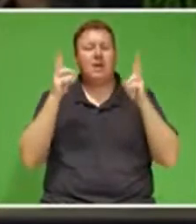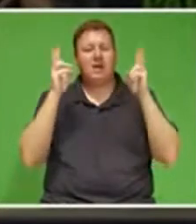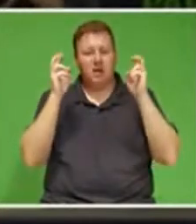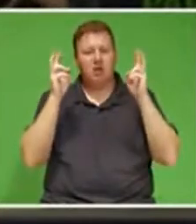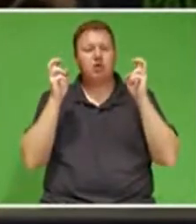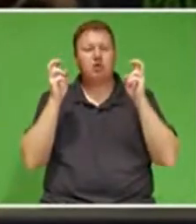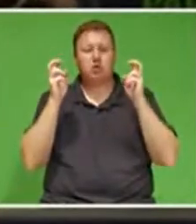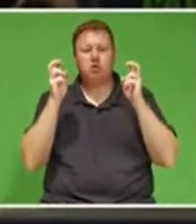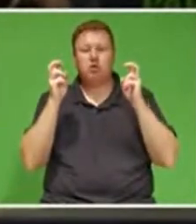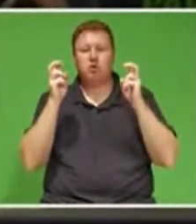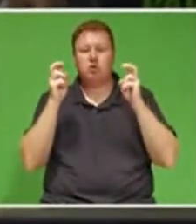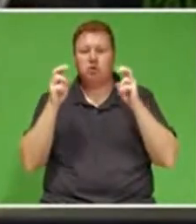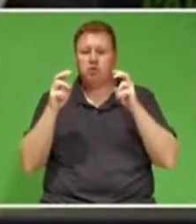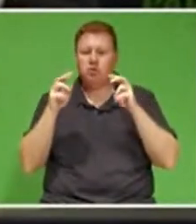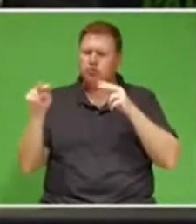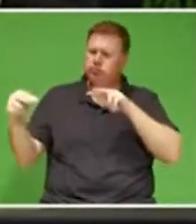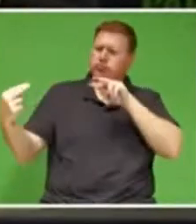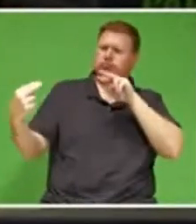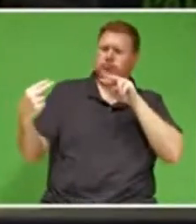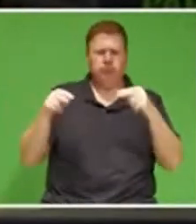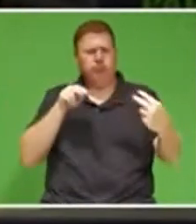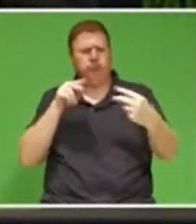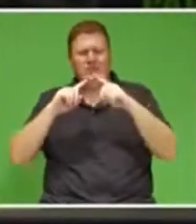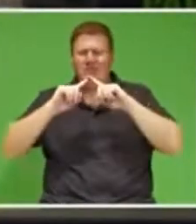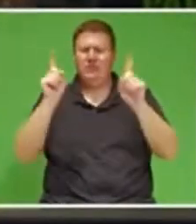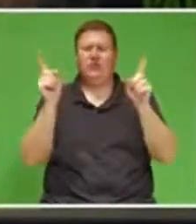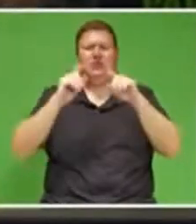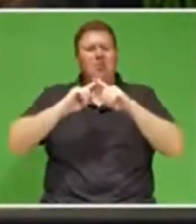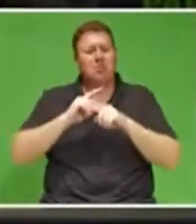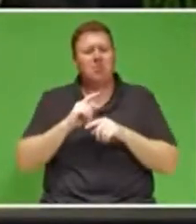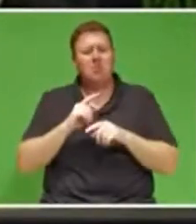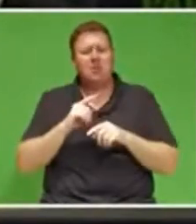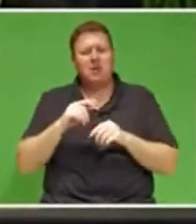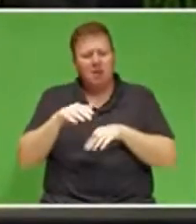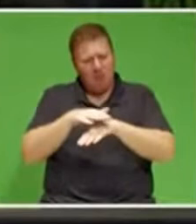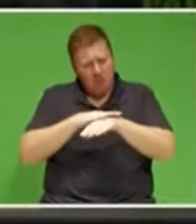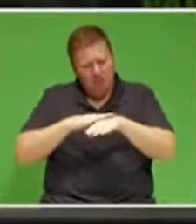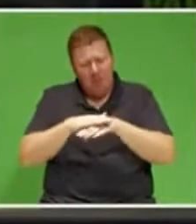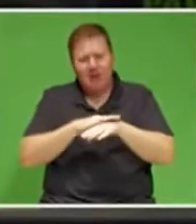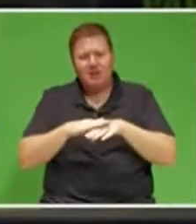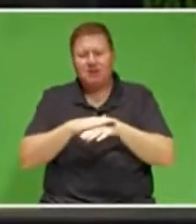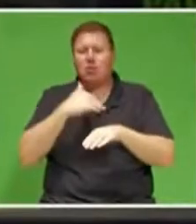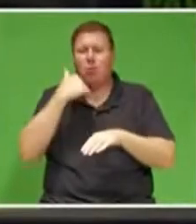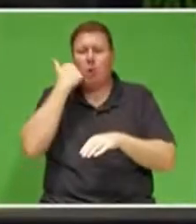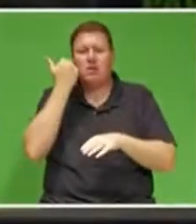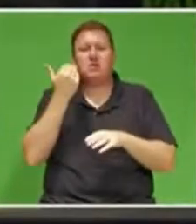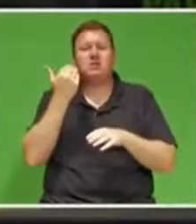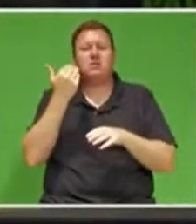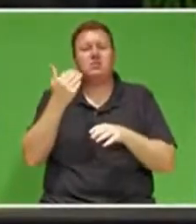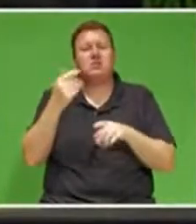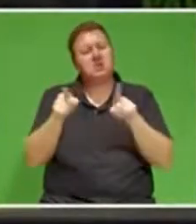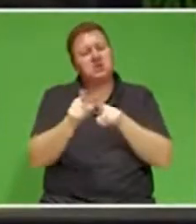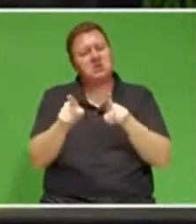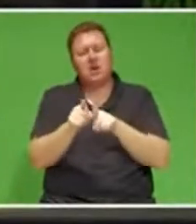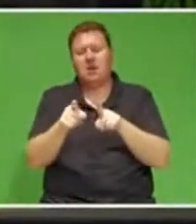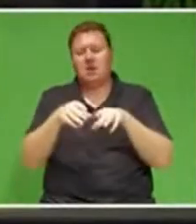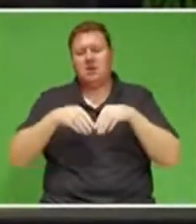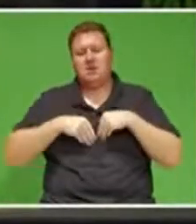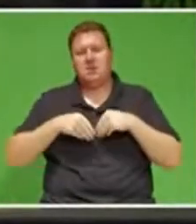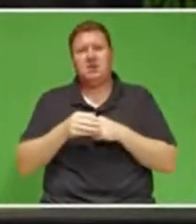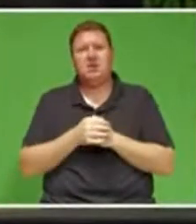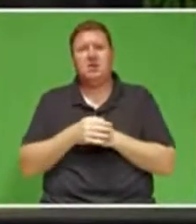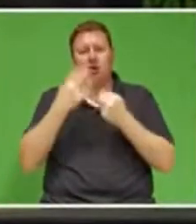we may differ, on these fundamental matters, we are at one. So, Honourable Members,